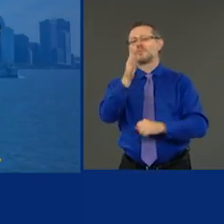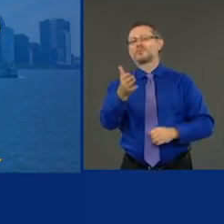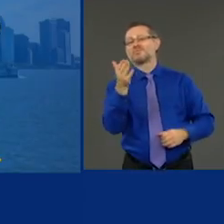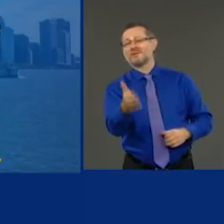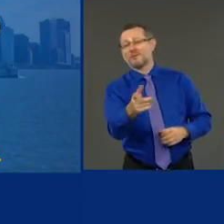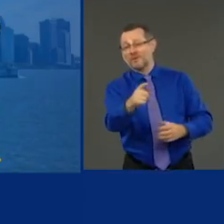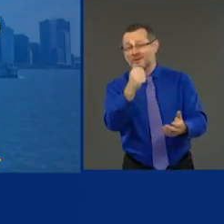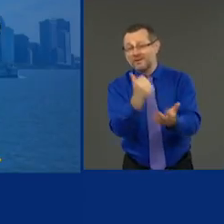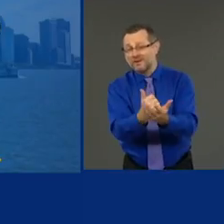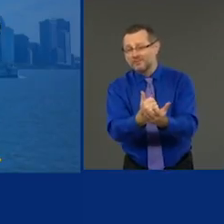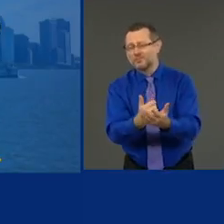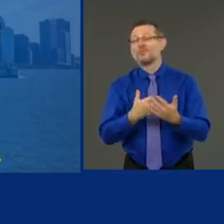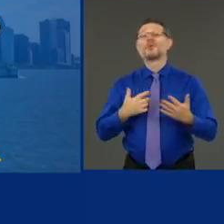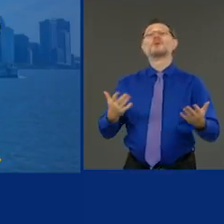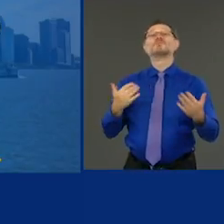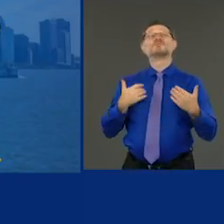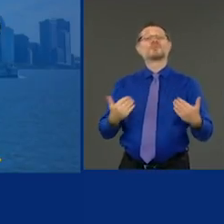today is one of those days when you need it. Thank